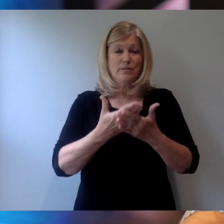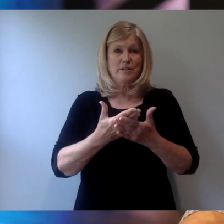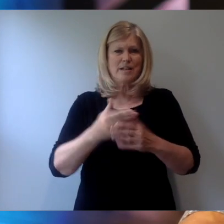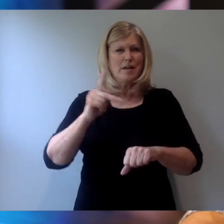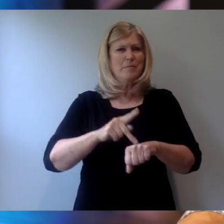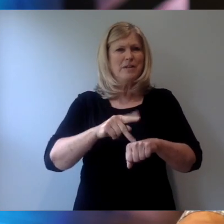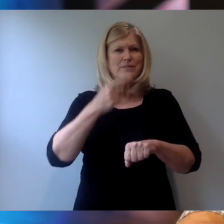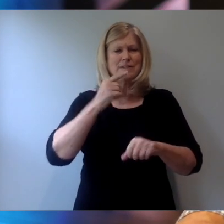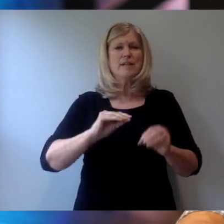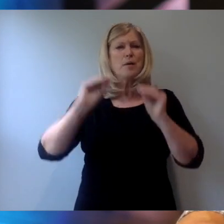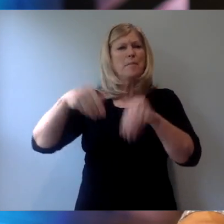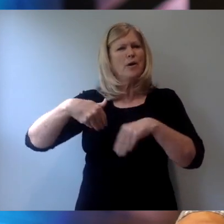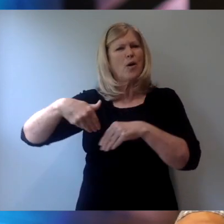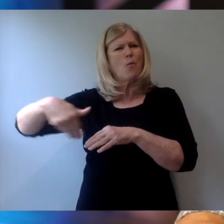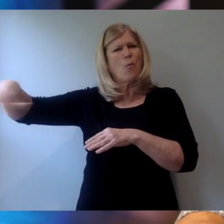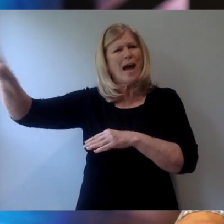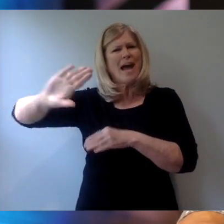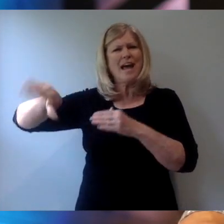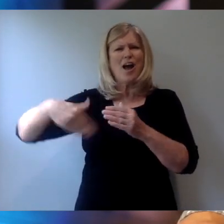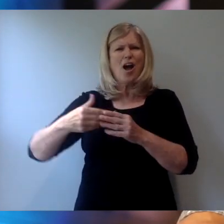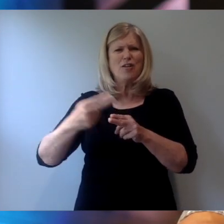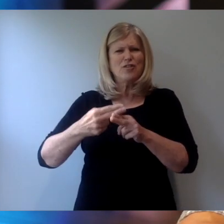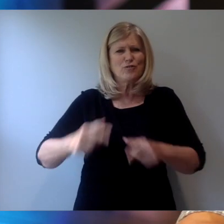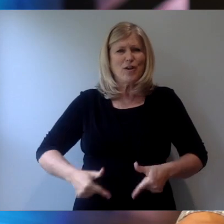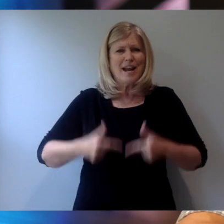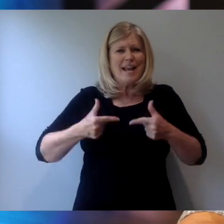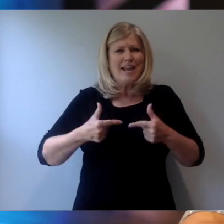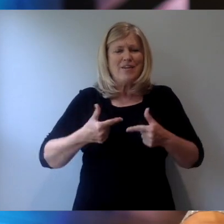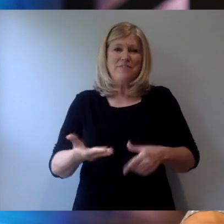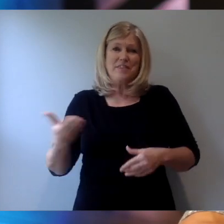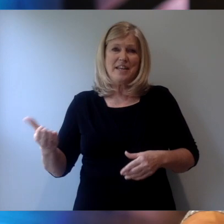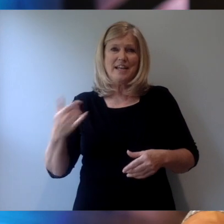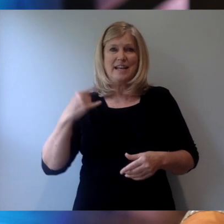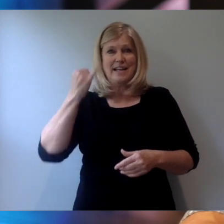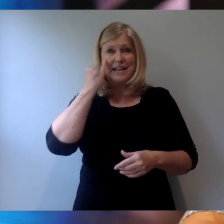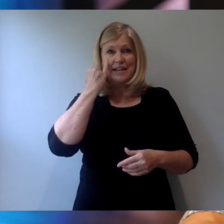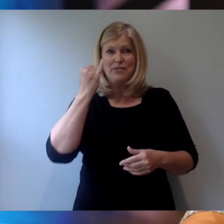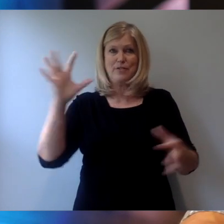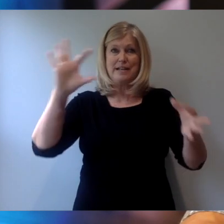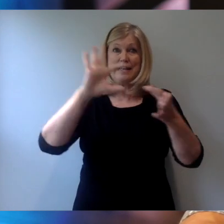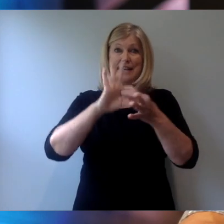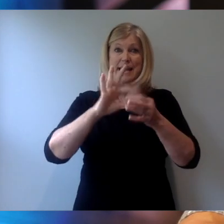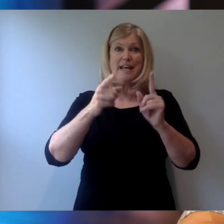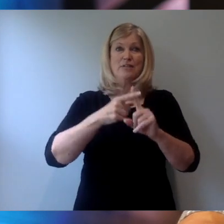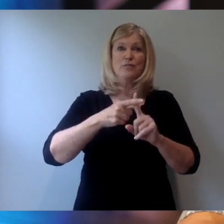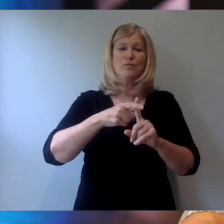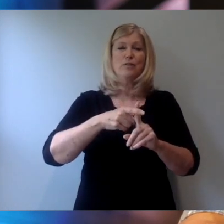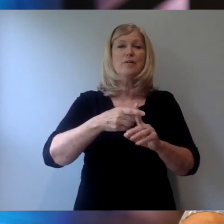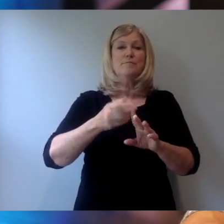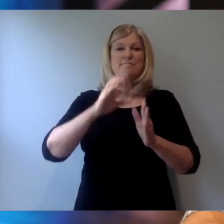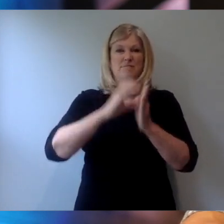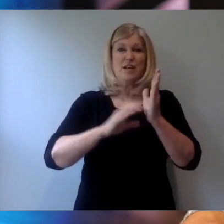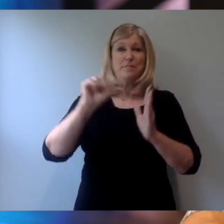all the perishable things. If you connect this back to the previous chapter, there's a perishable part of life. There are